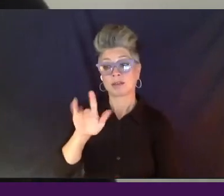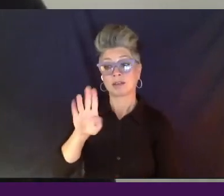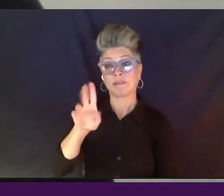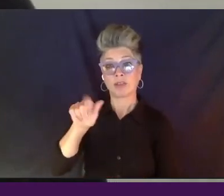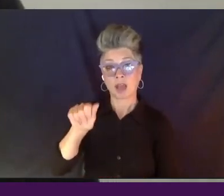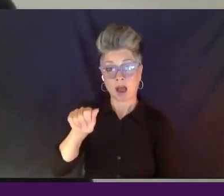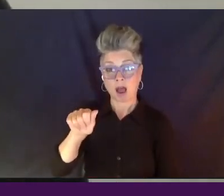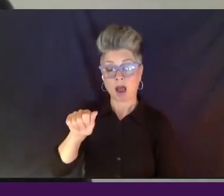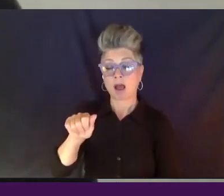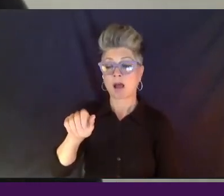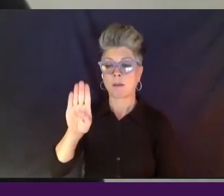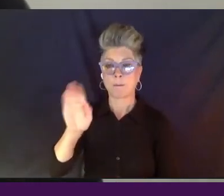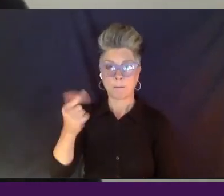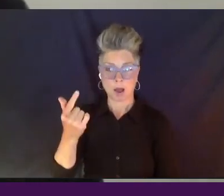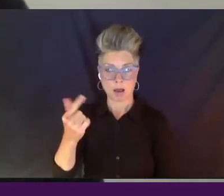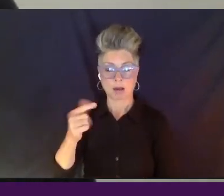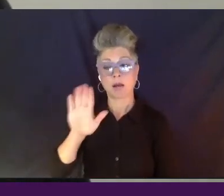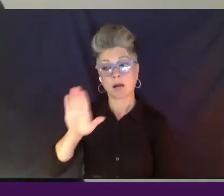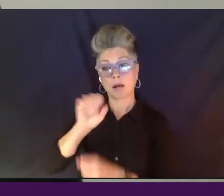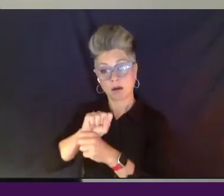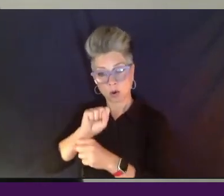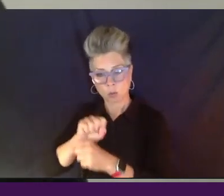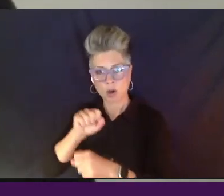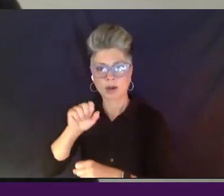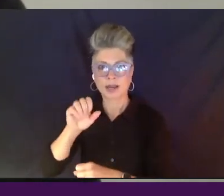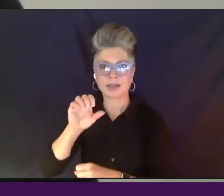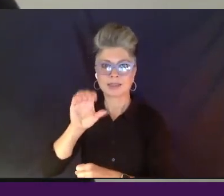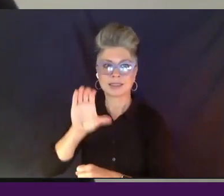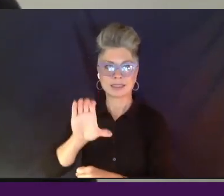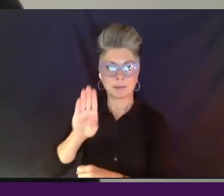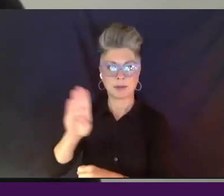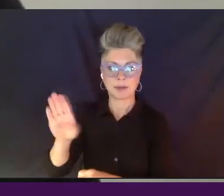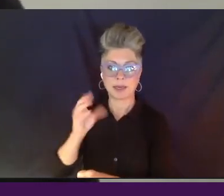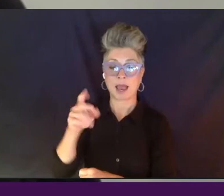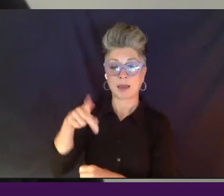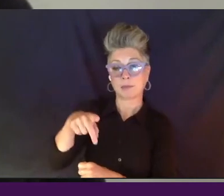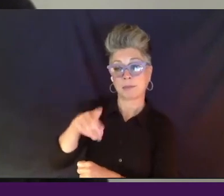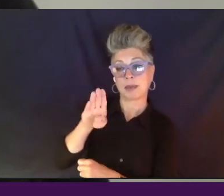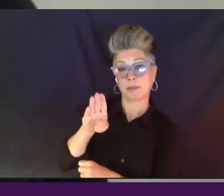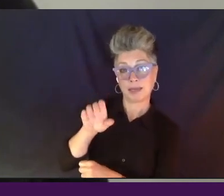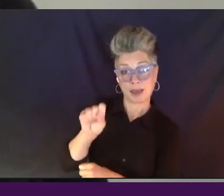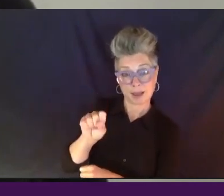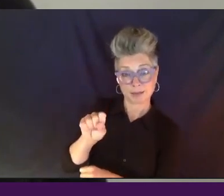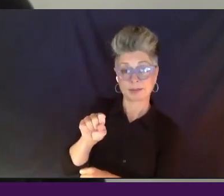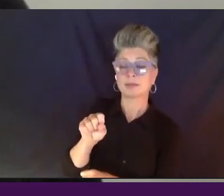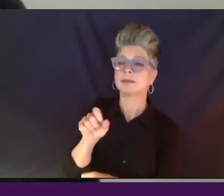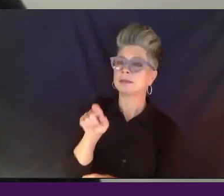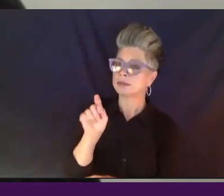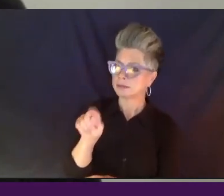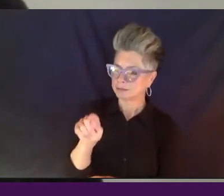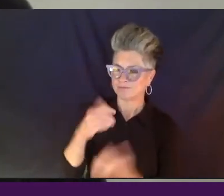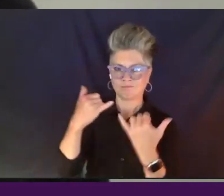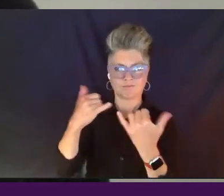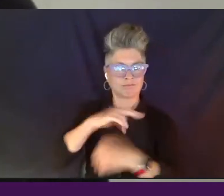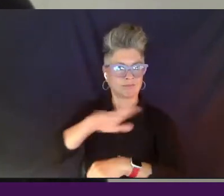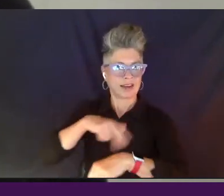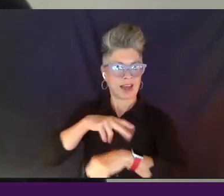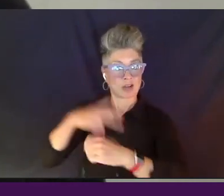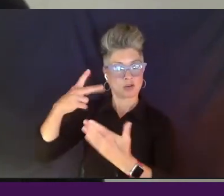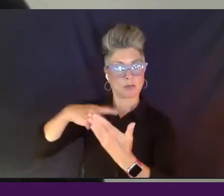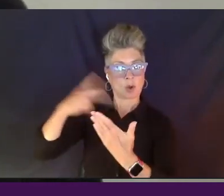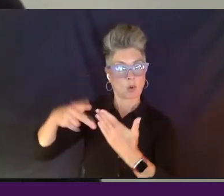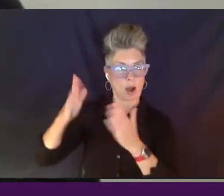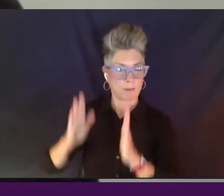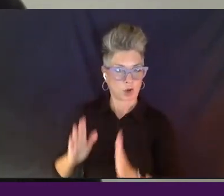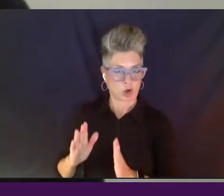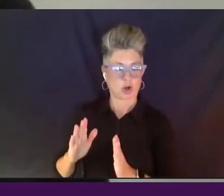worked at both CPB and PBS over time, is now the the national programmer, and I